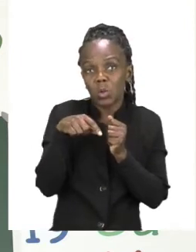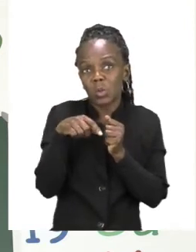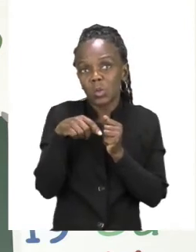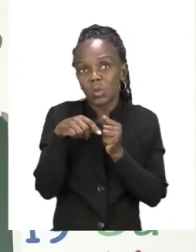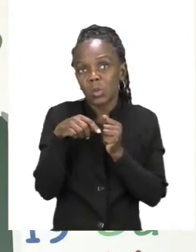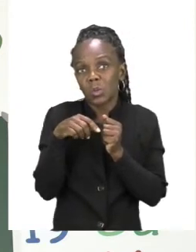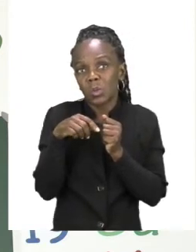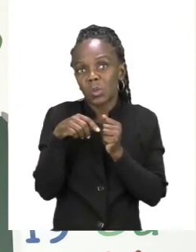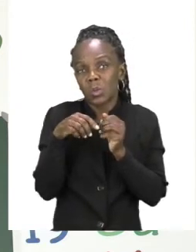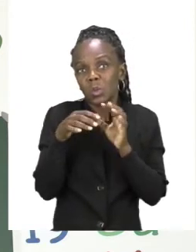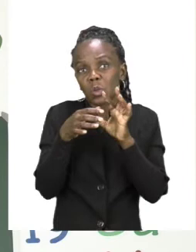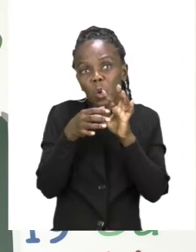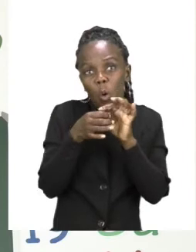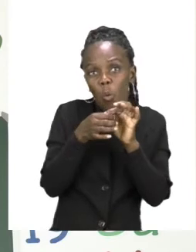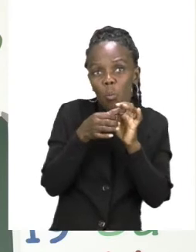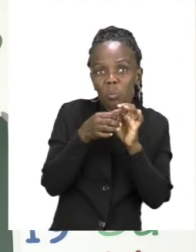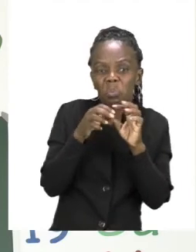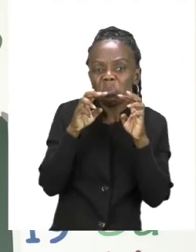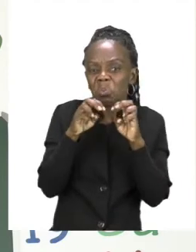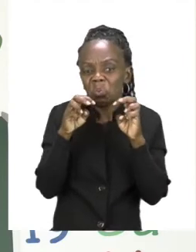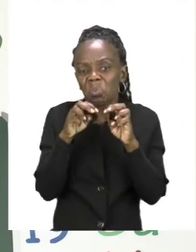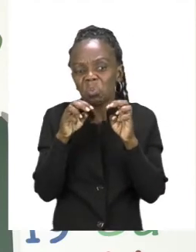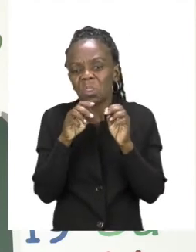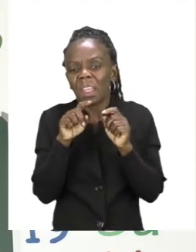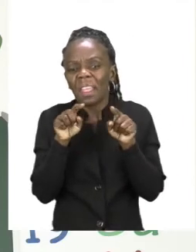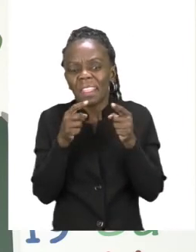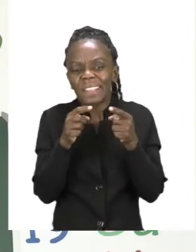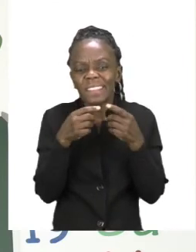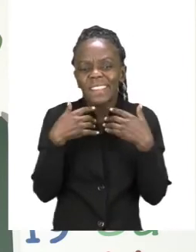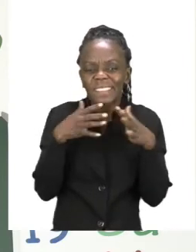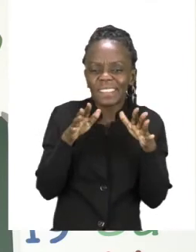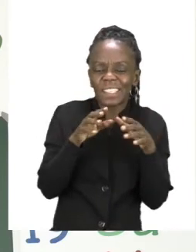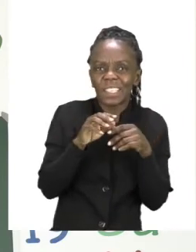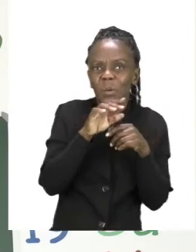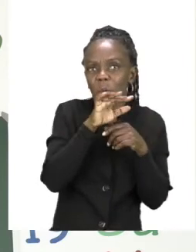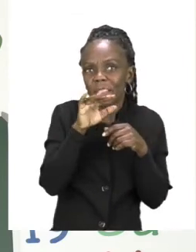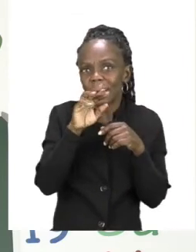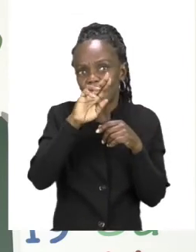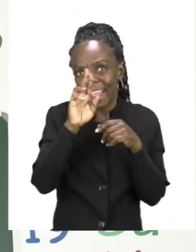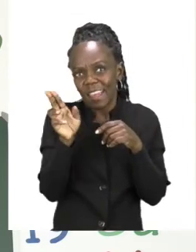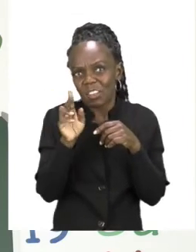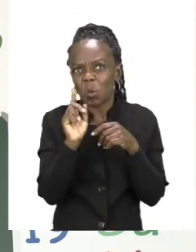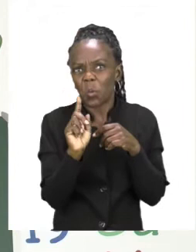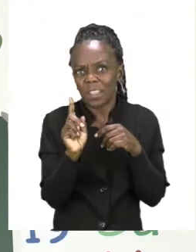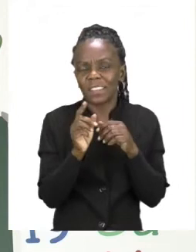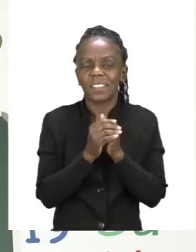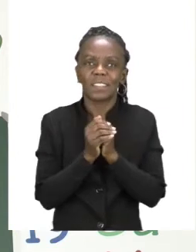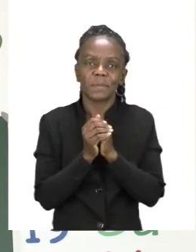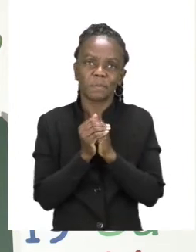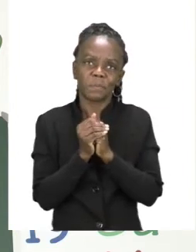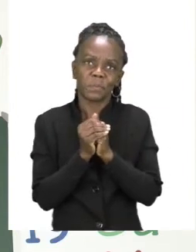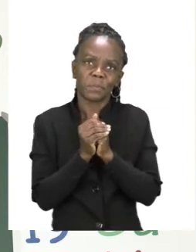boys and girls. Remember The sound H is very soft and very quiet. So when you